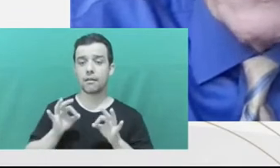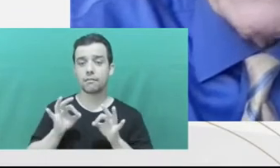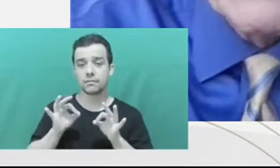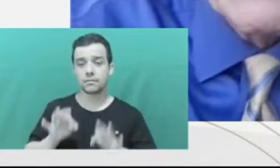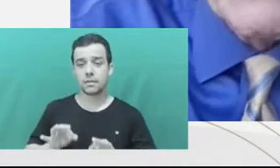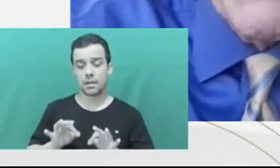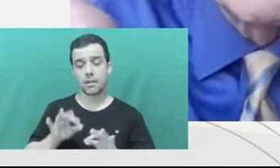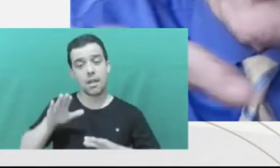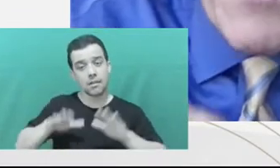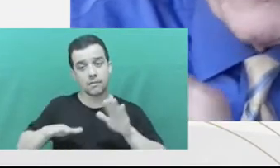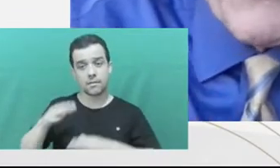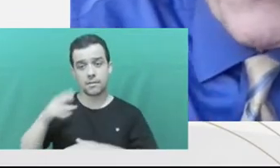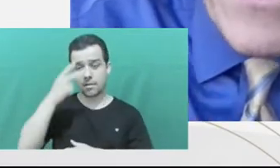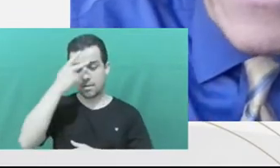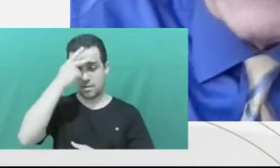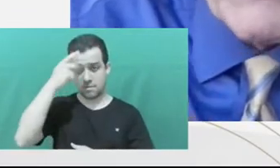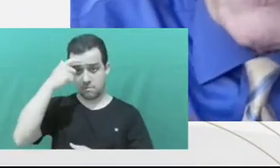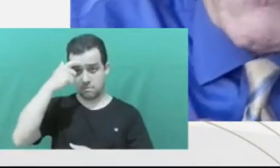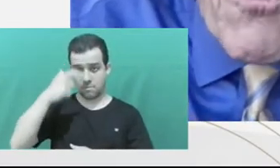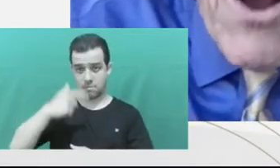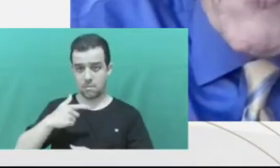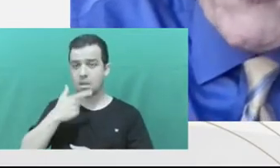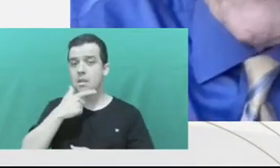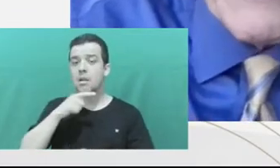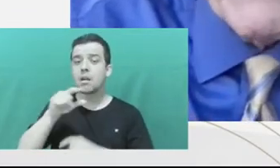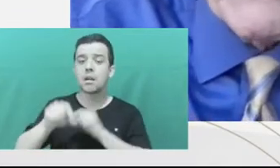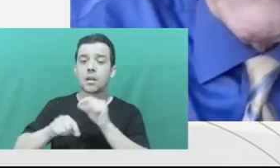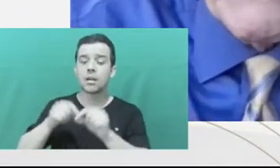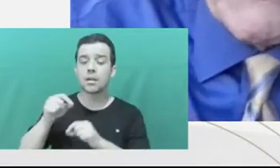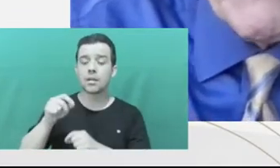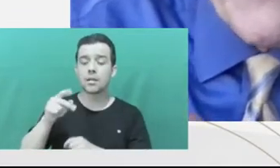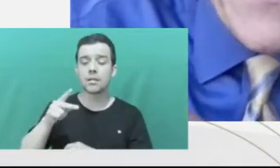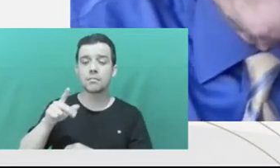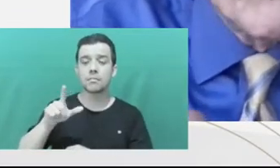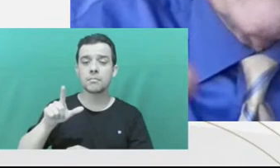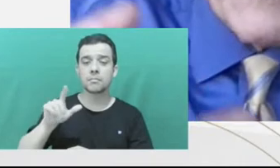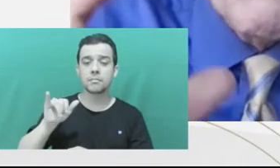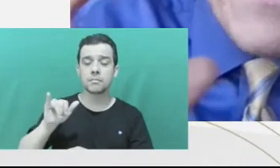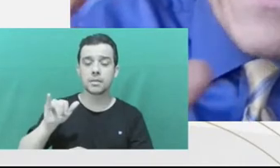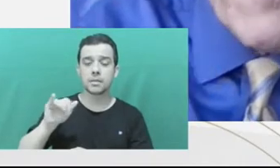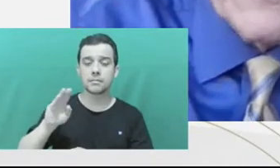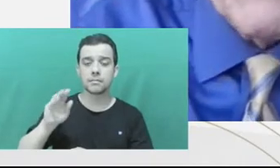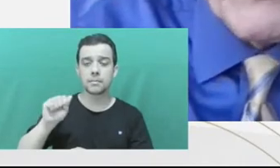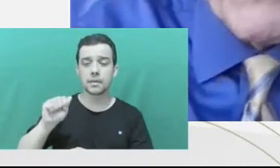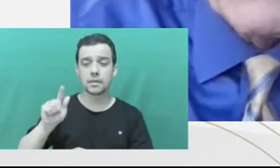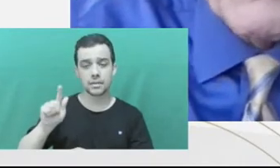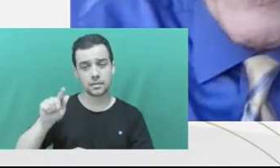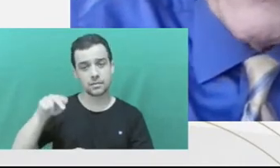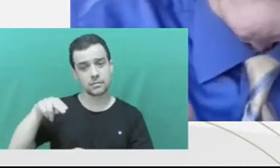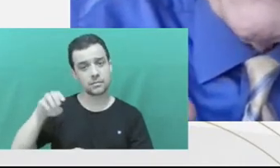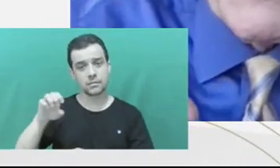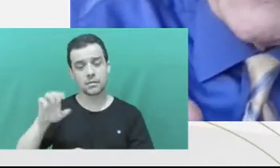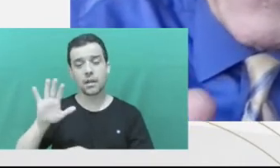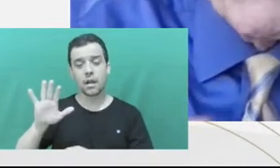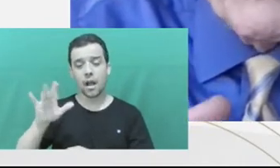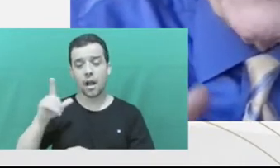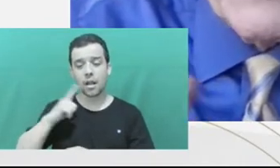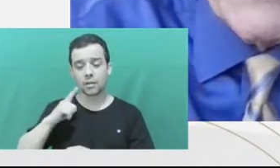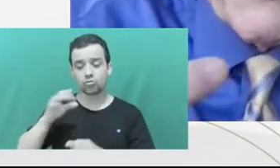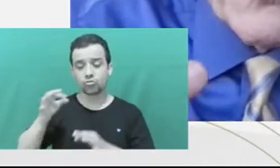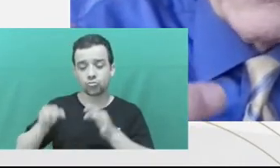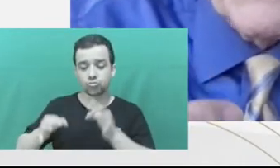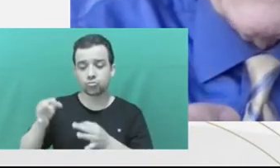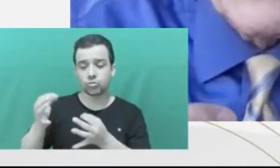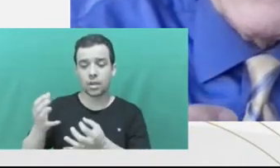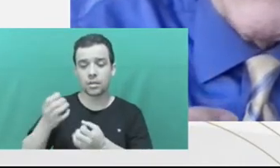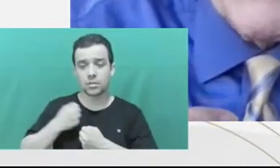greater sentence, on top of that proper amendment. That would be a penalty for going to trial, and that would